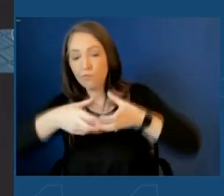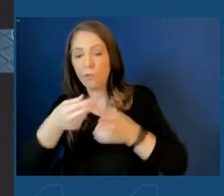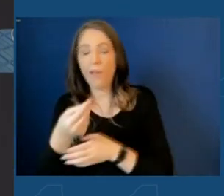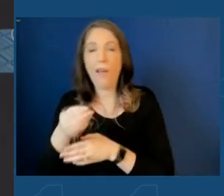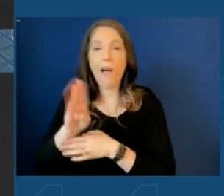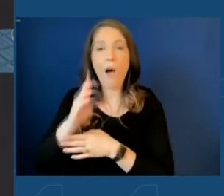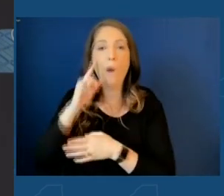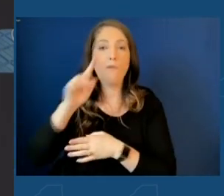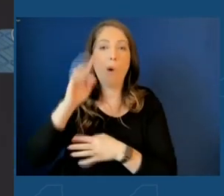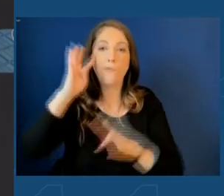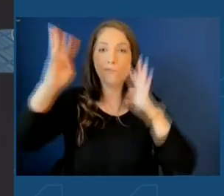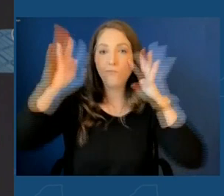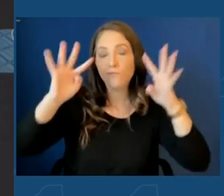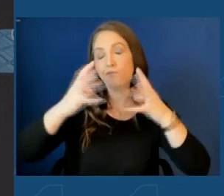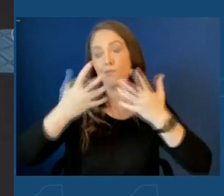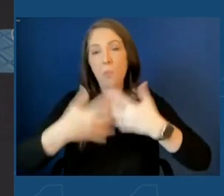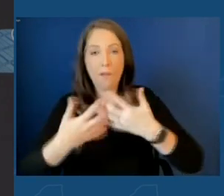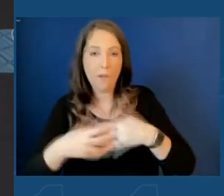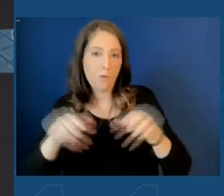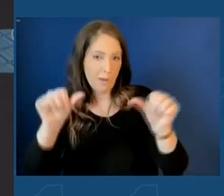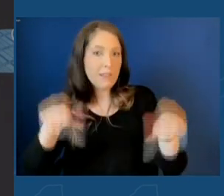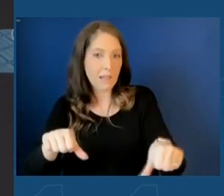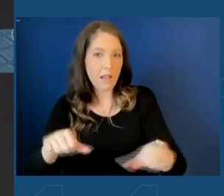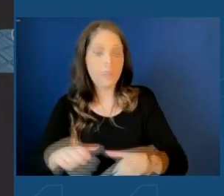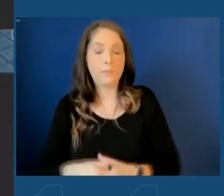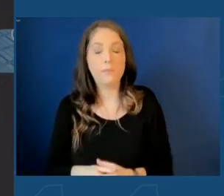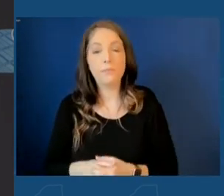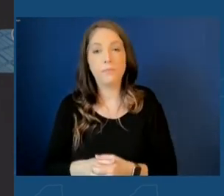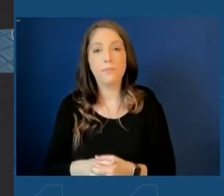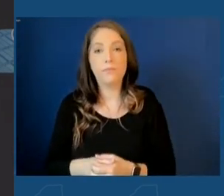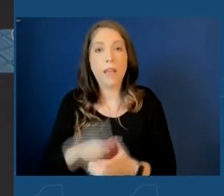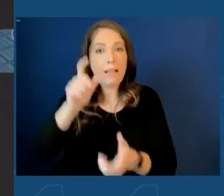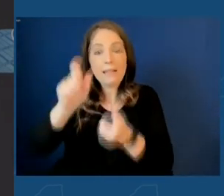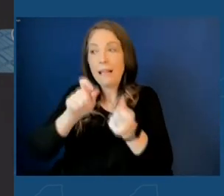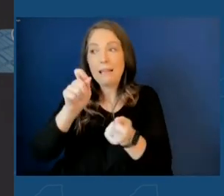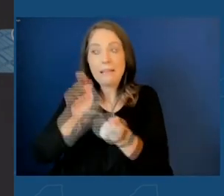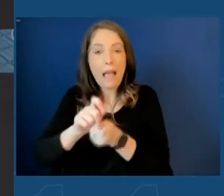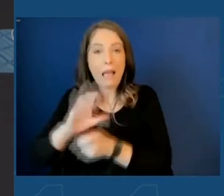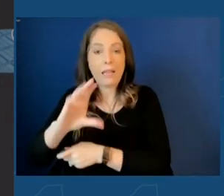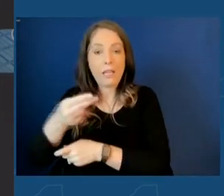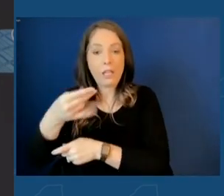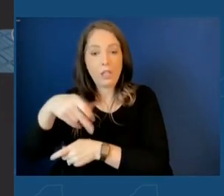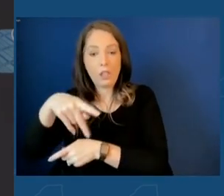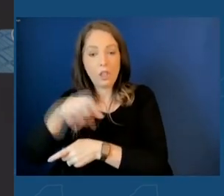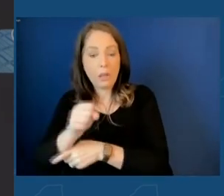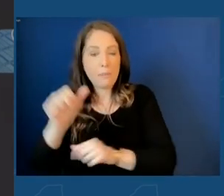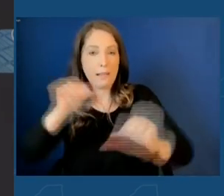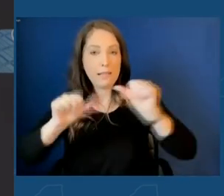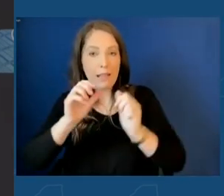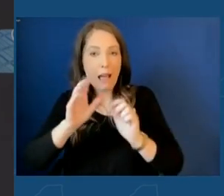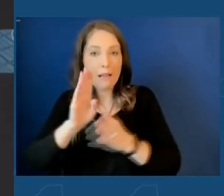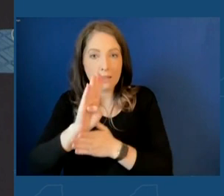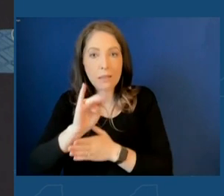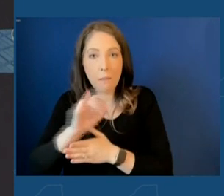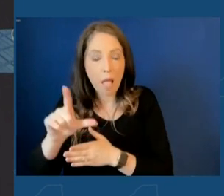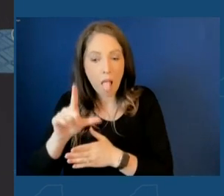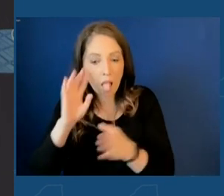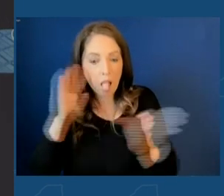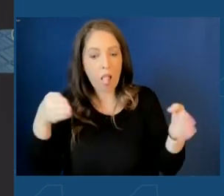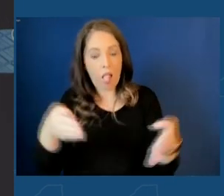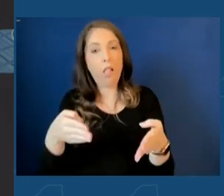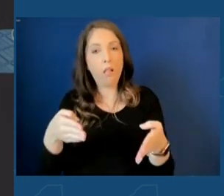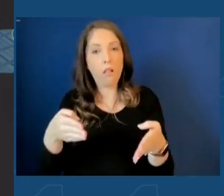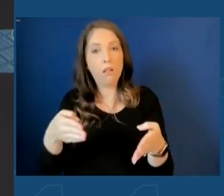and manufacturing. That's exactly what the Chips and Science Bill was all about, giving upstate New York and